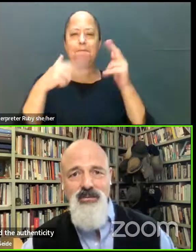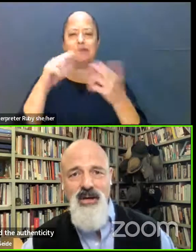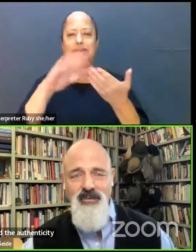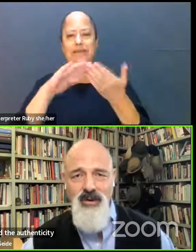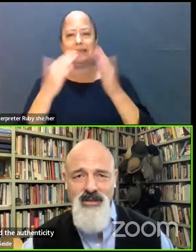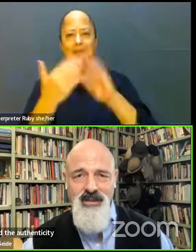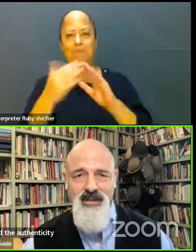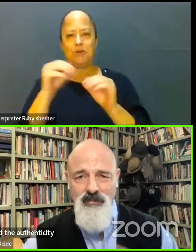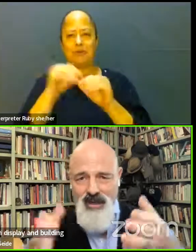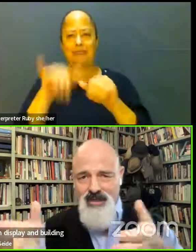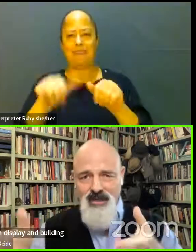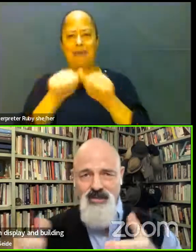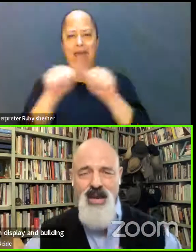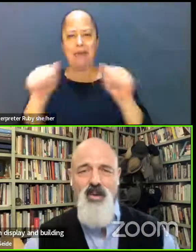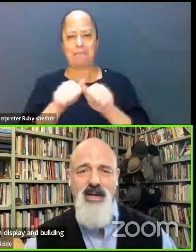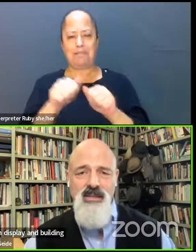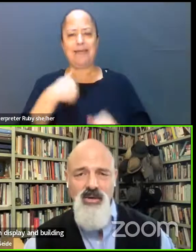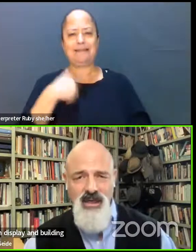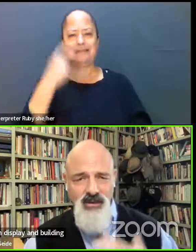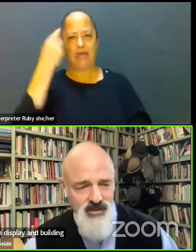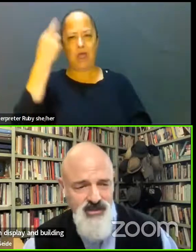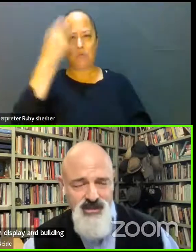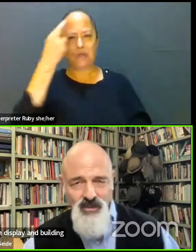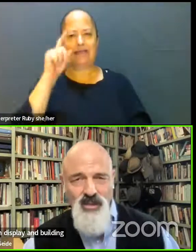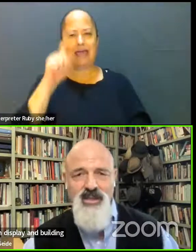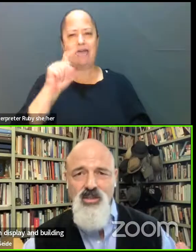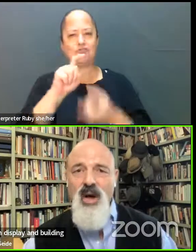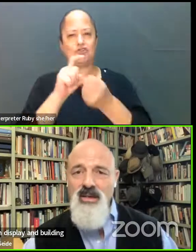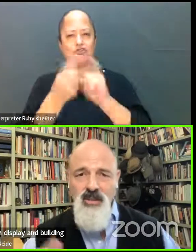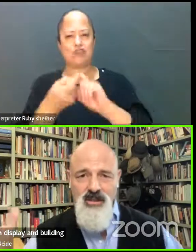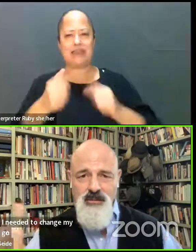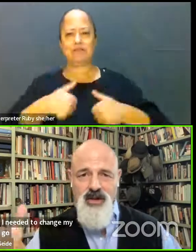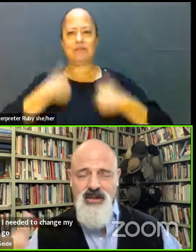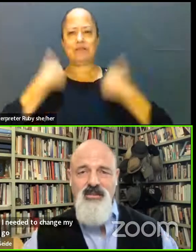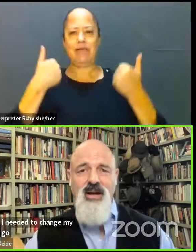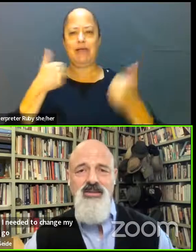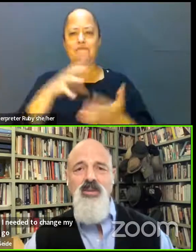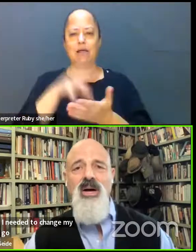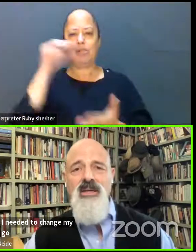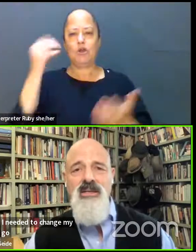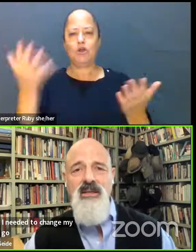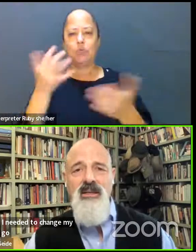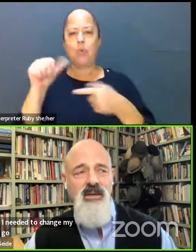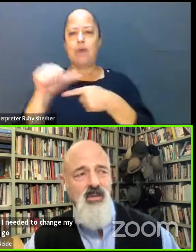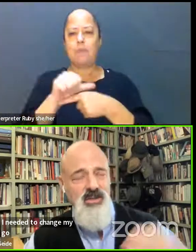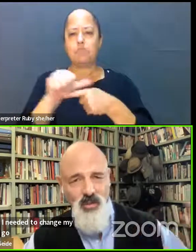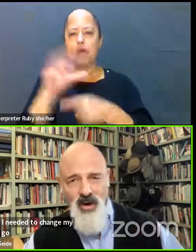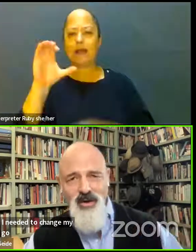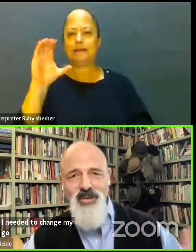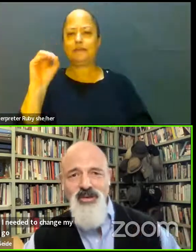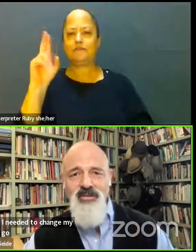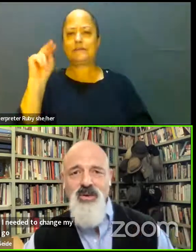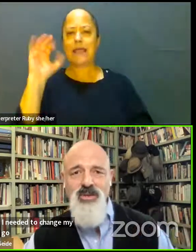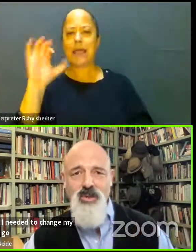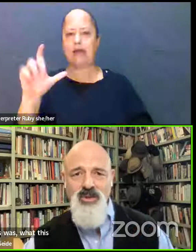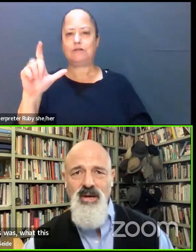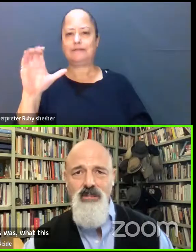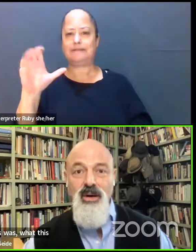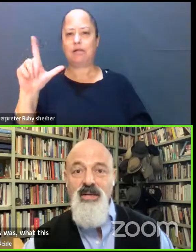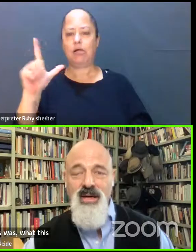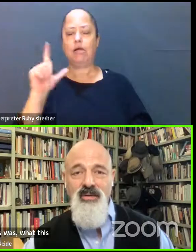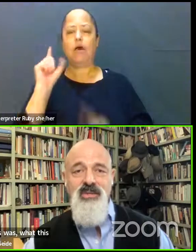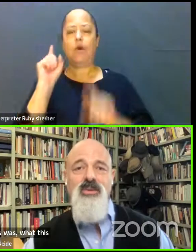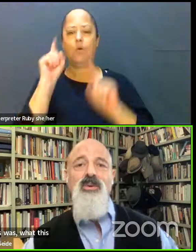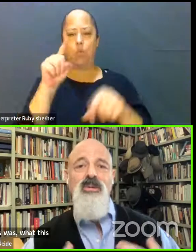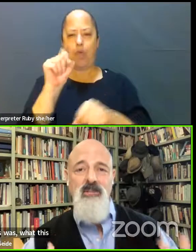I needed to change my life around. I needed to go that way. And so I learned what this was, what this practice of counsel was, and went to work for the folks who were